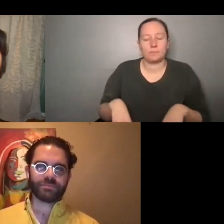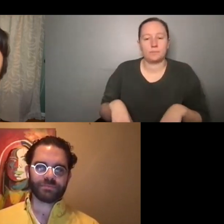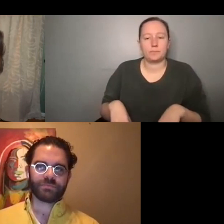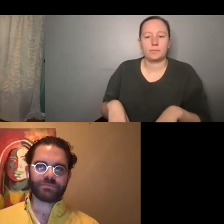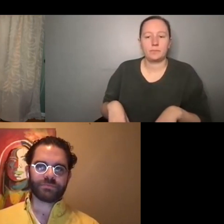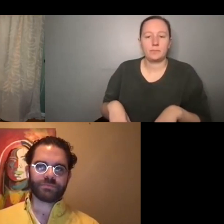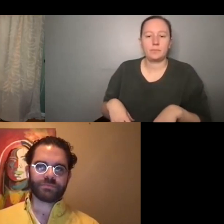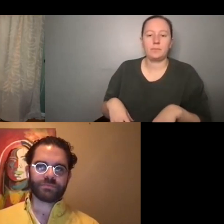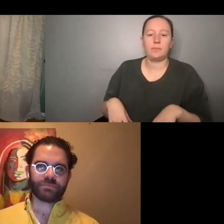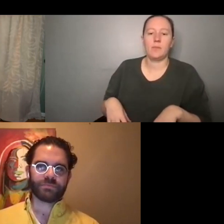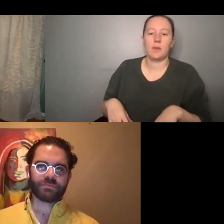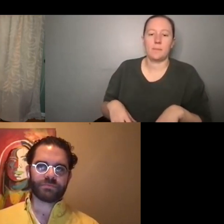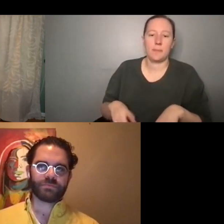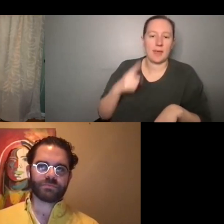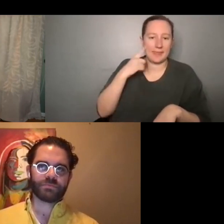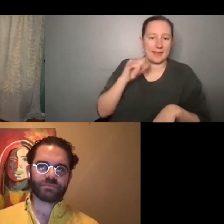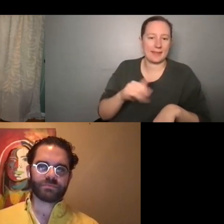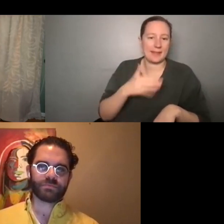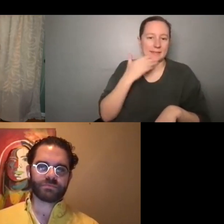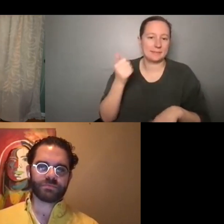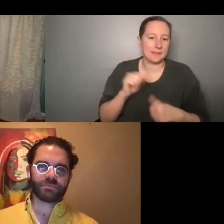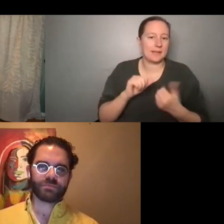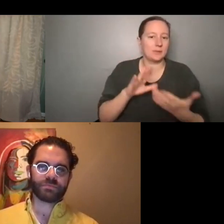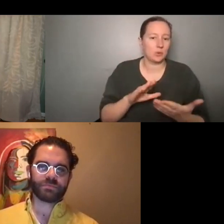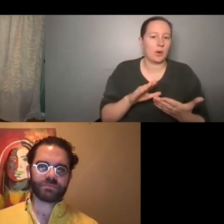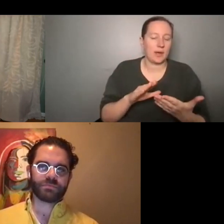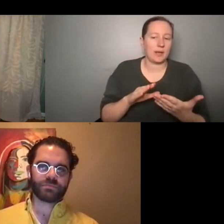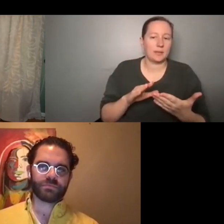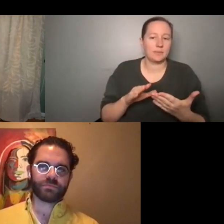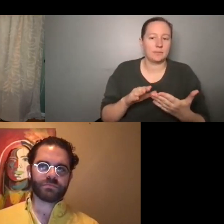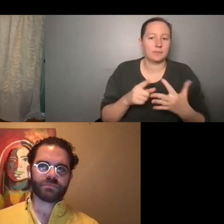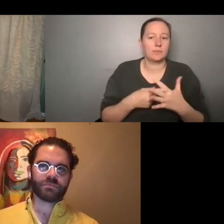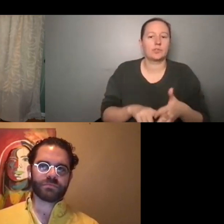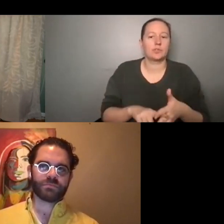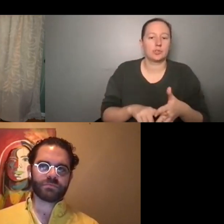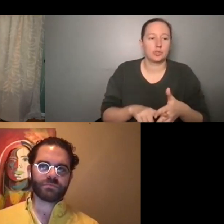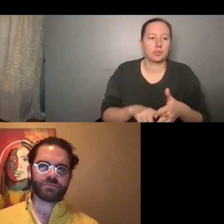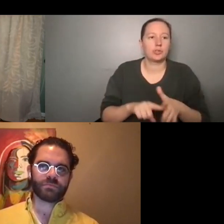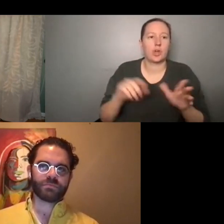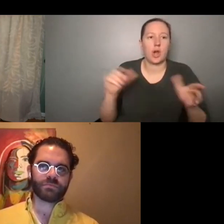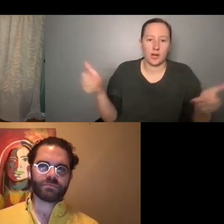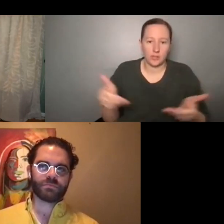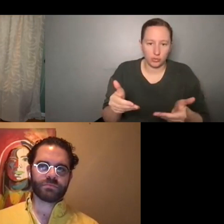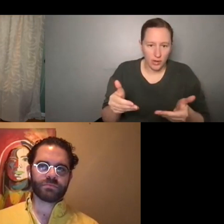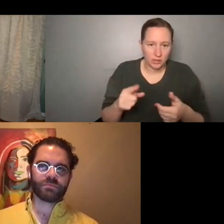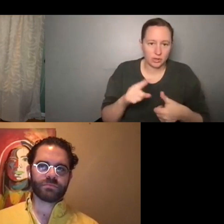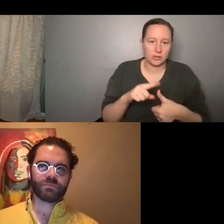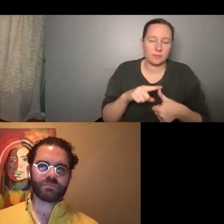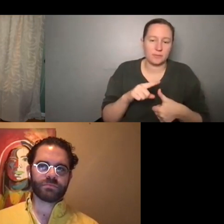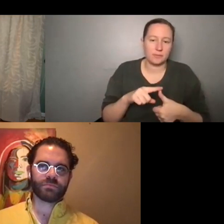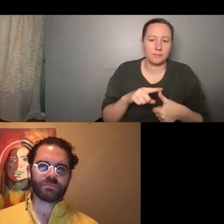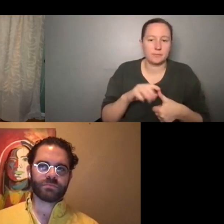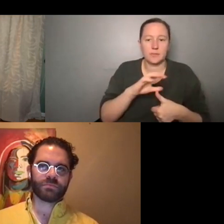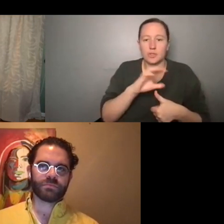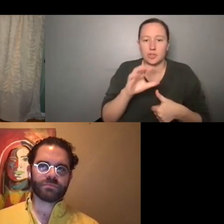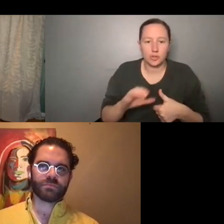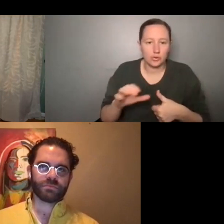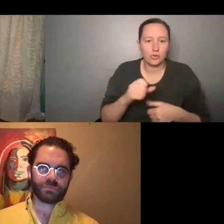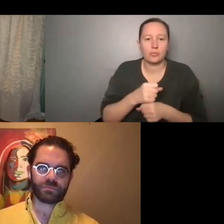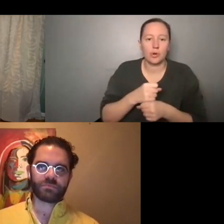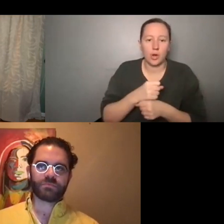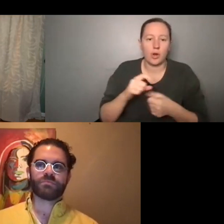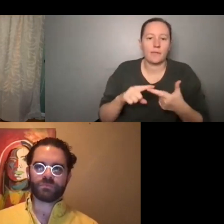I would say the best way is to start off introductions first, maybe get a zoom coffee,